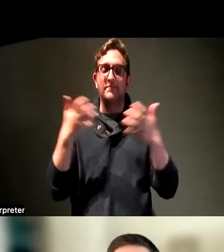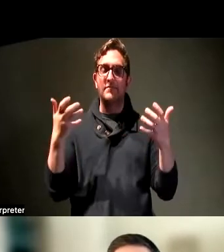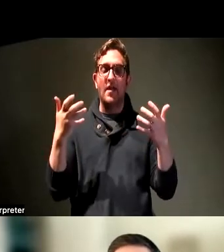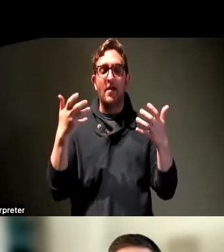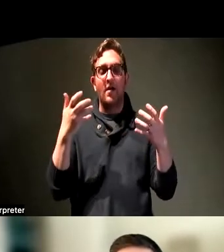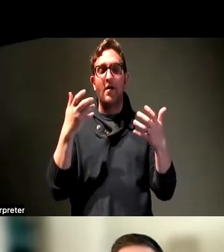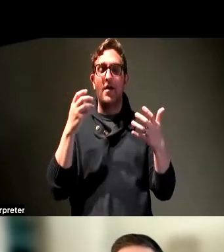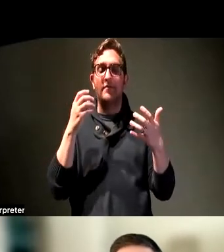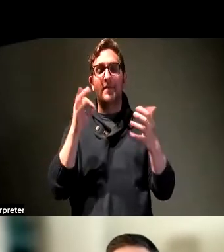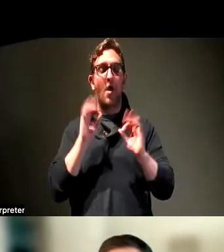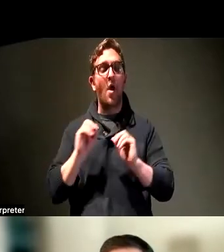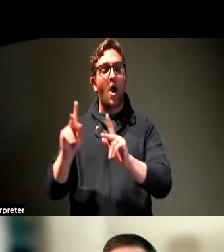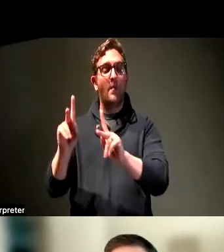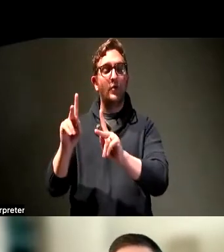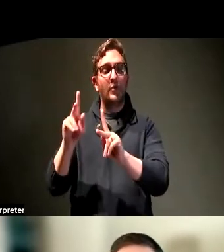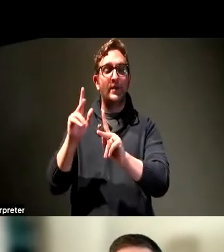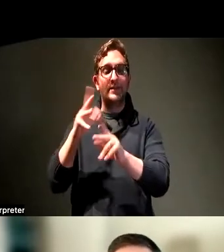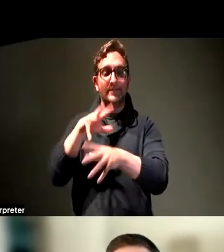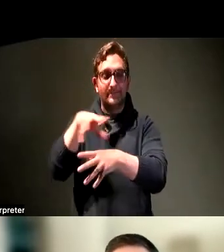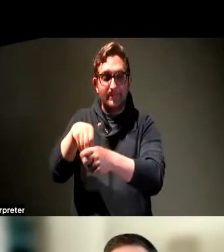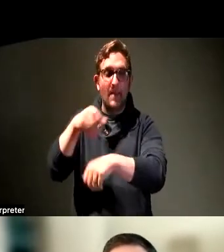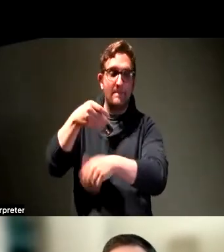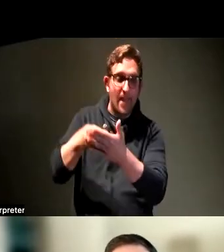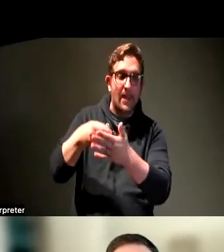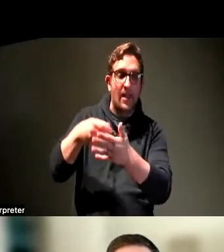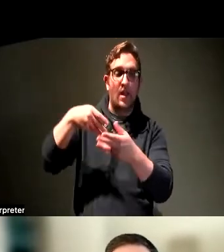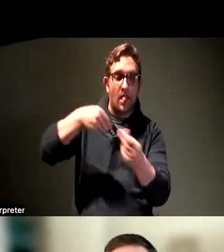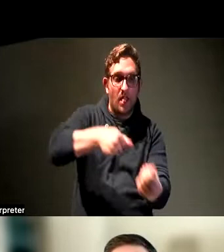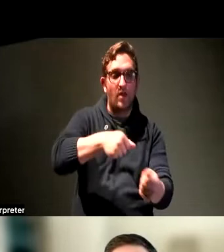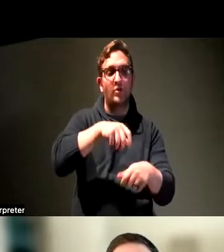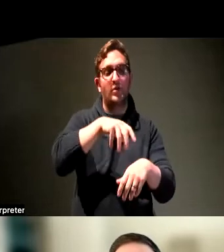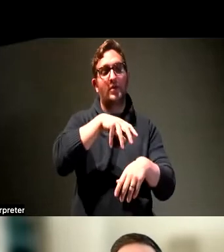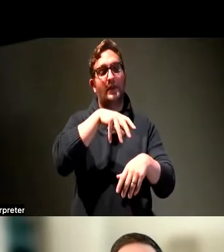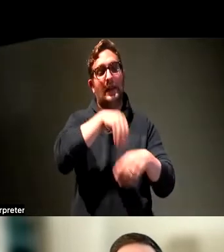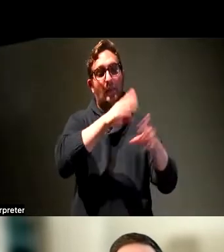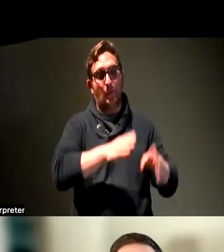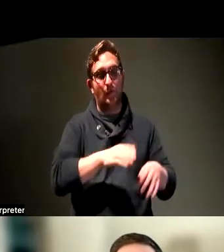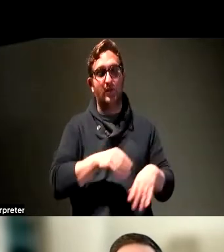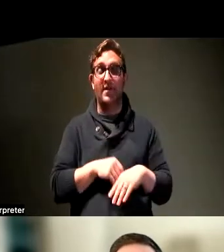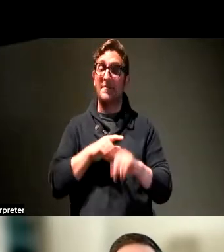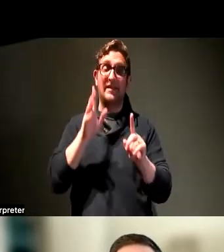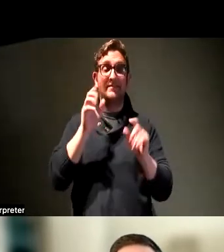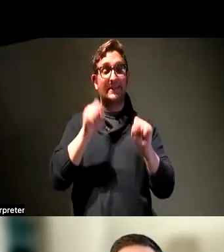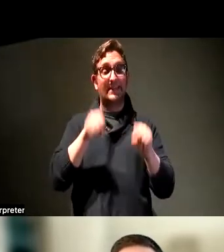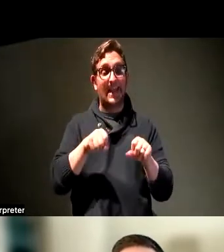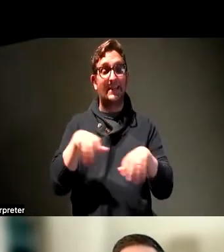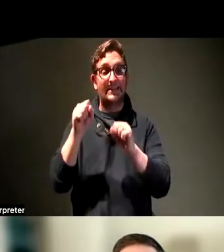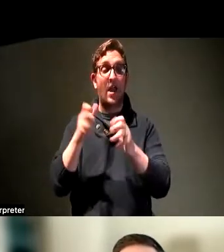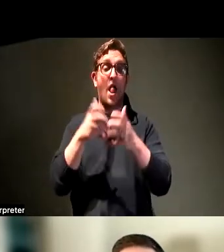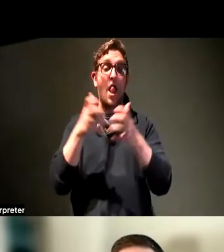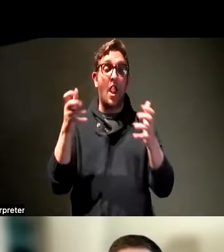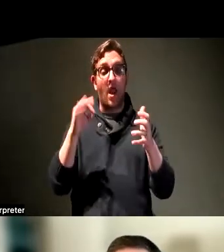a conference room on a large educational or corporate campus building can take a fair amount of effort. So